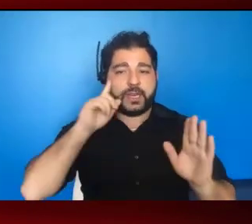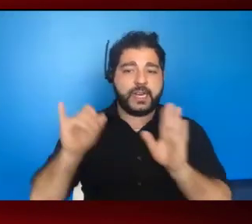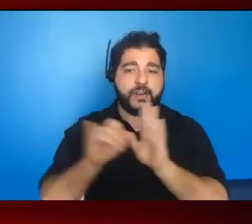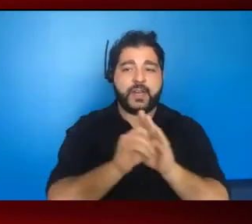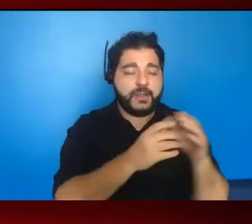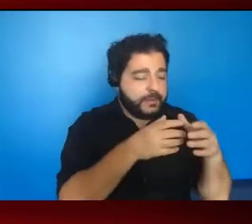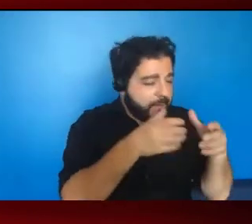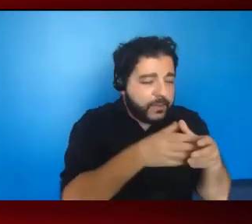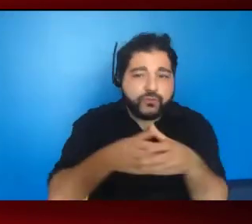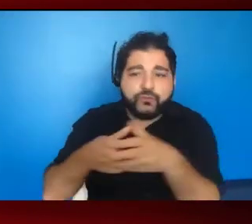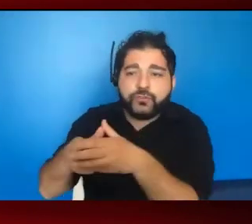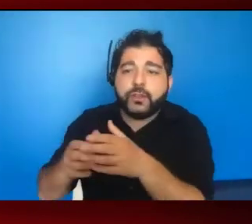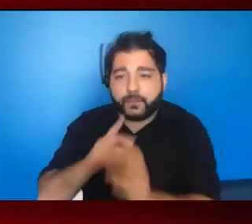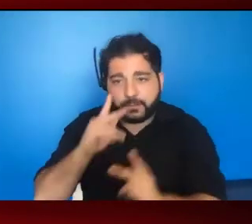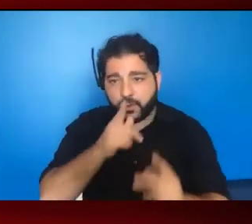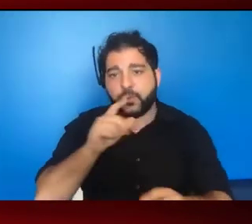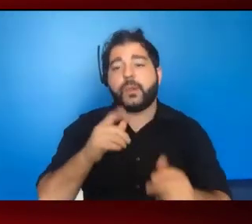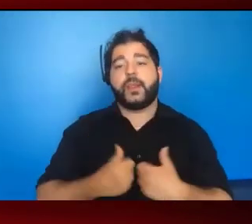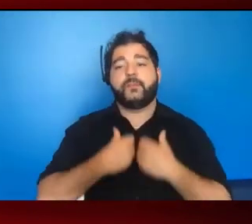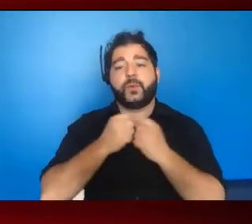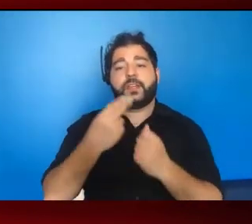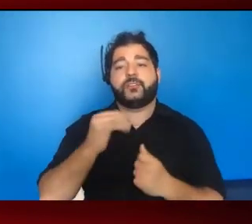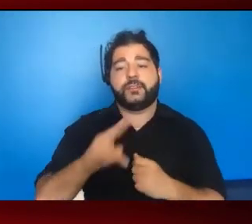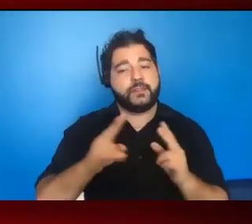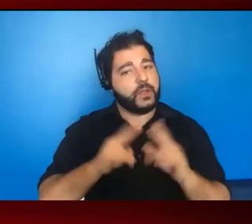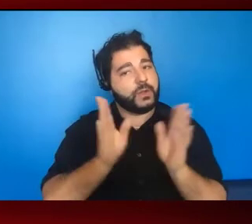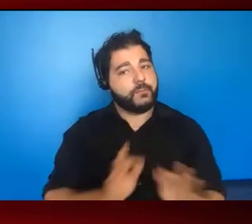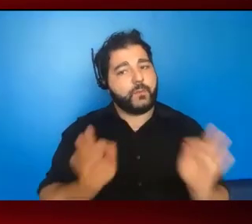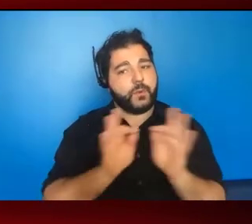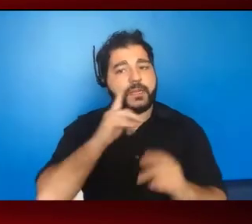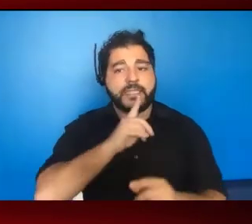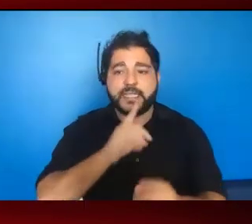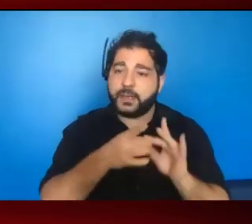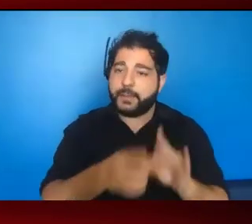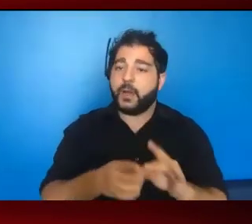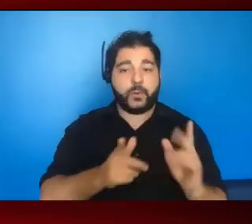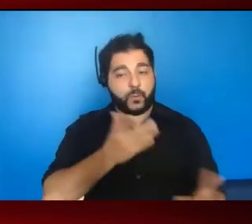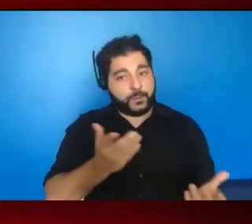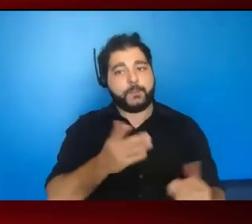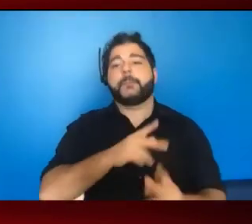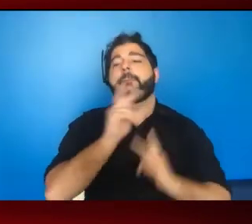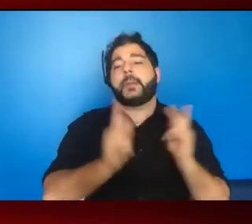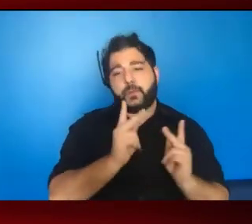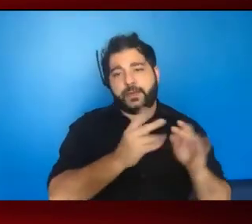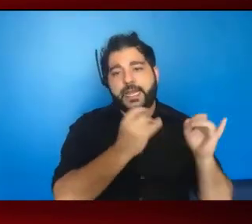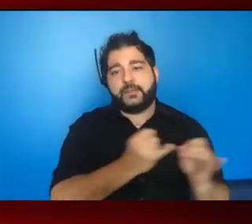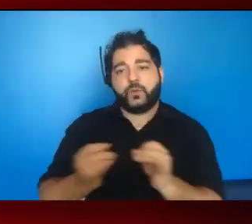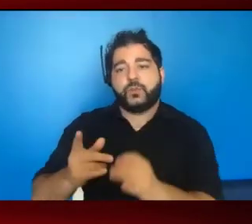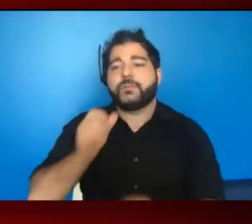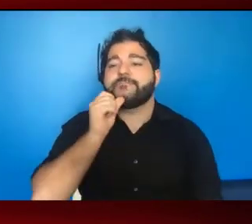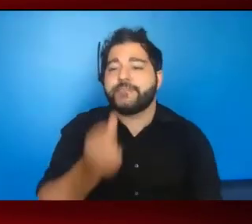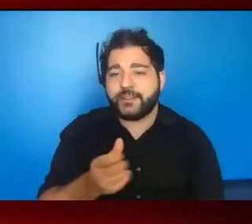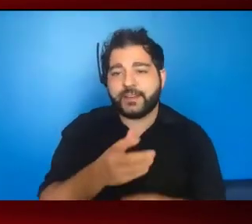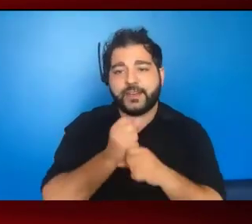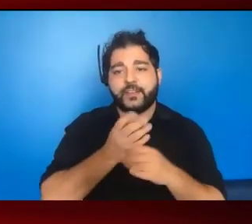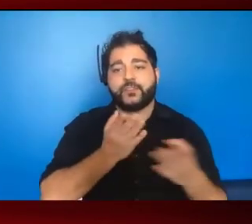of people living with HIV is so important because it is about people. It's about individuals who are not getting the